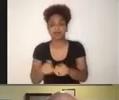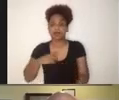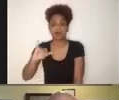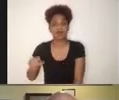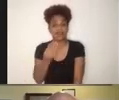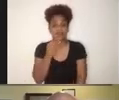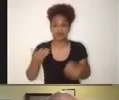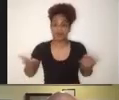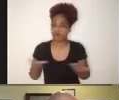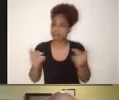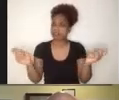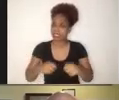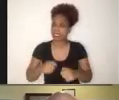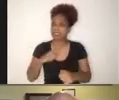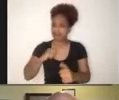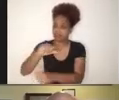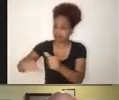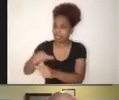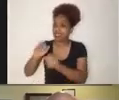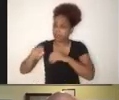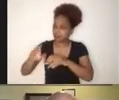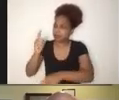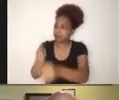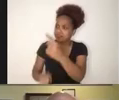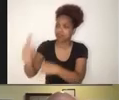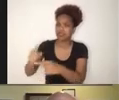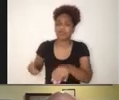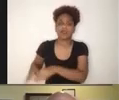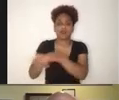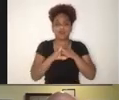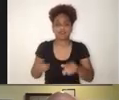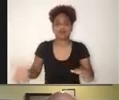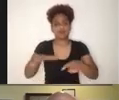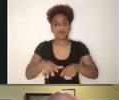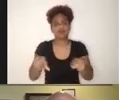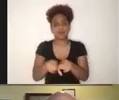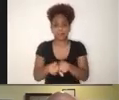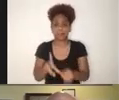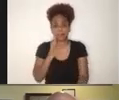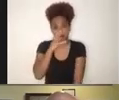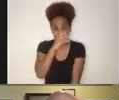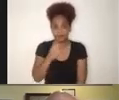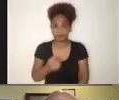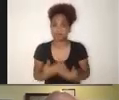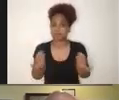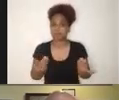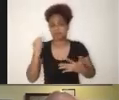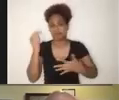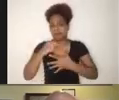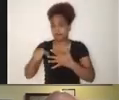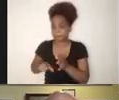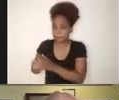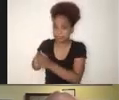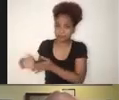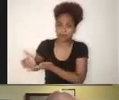inclusion, equity and resilience. Dr. know numbers, almost 1.6